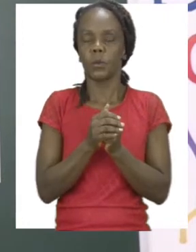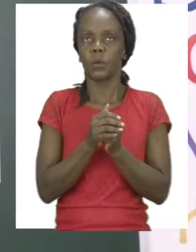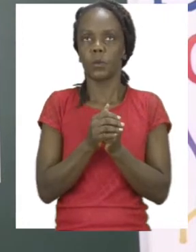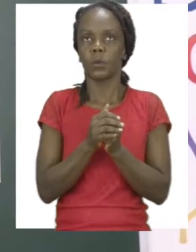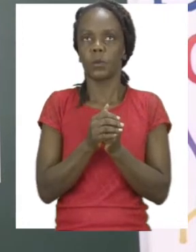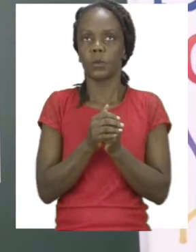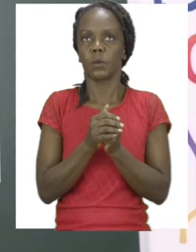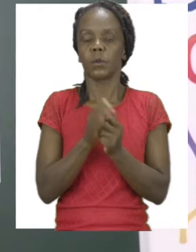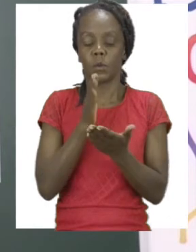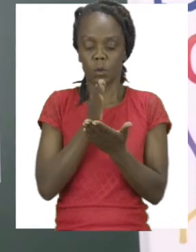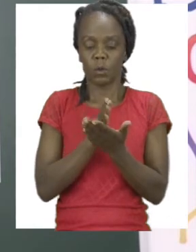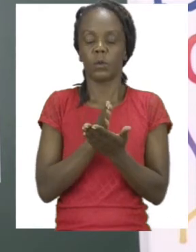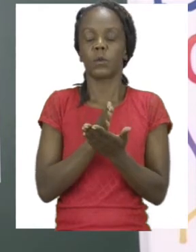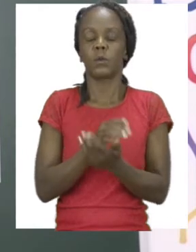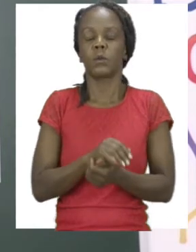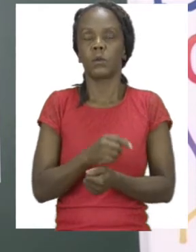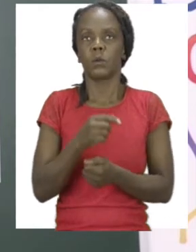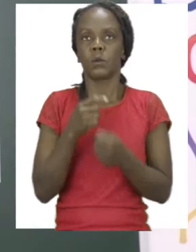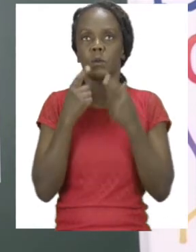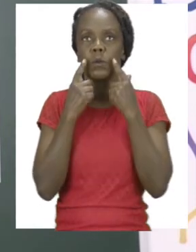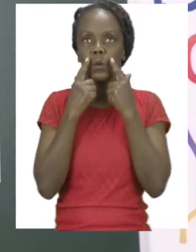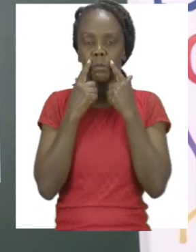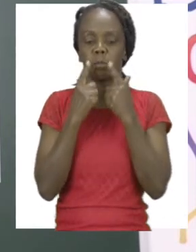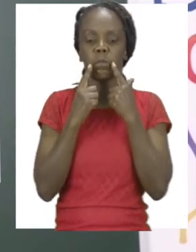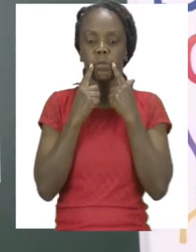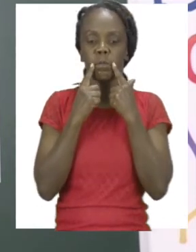when you're serious, the corners of your mouth stay the same.